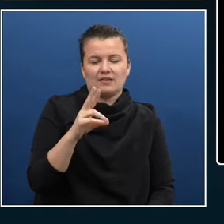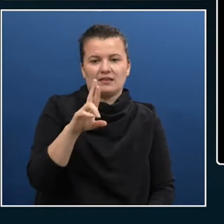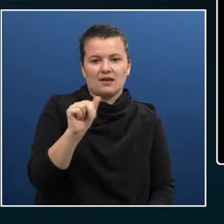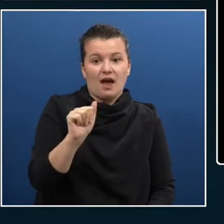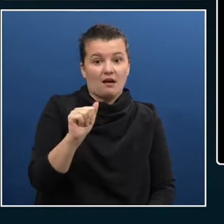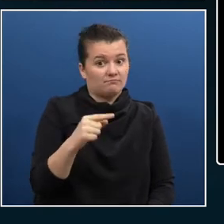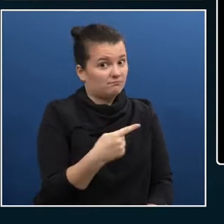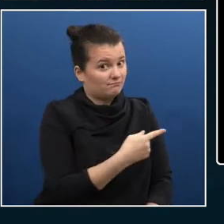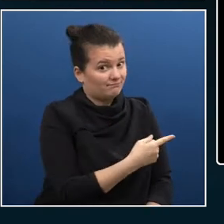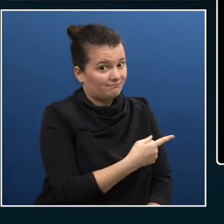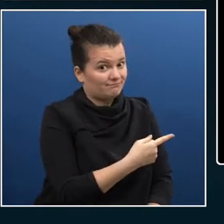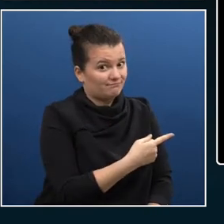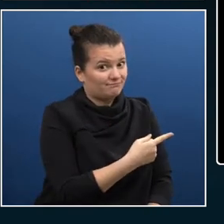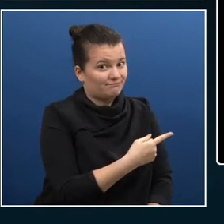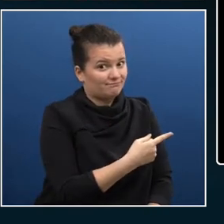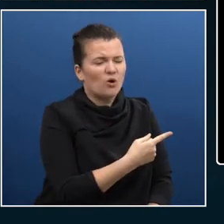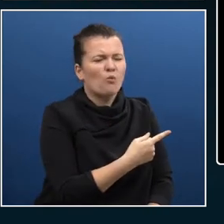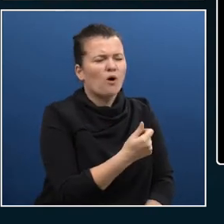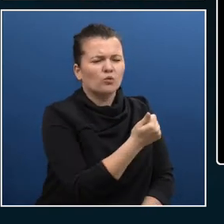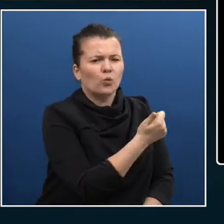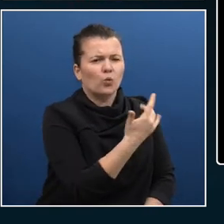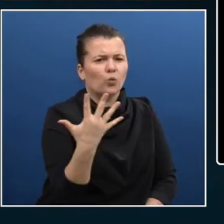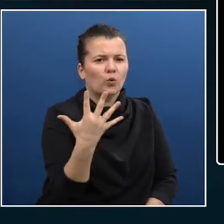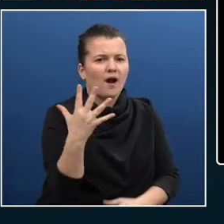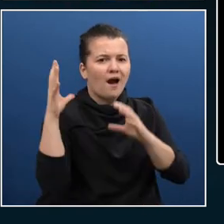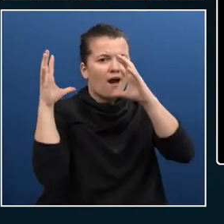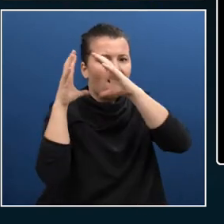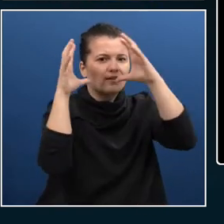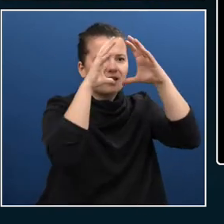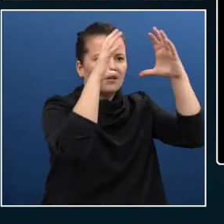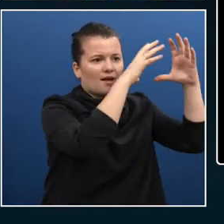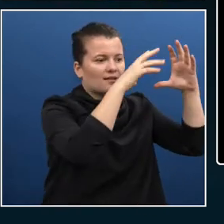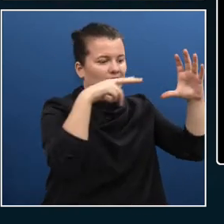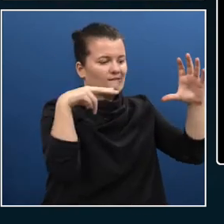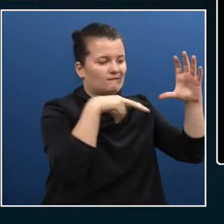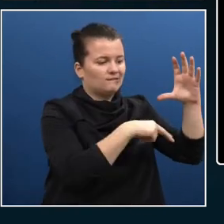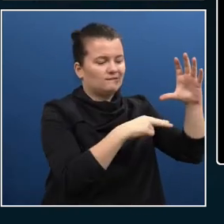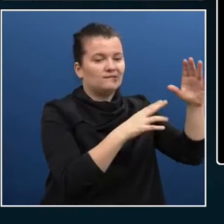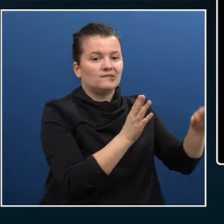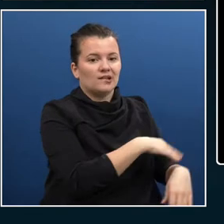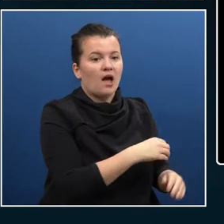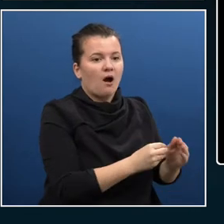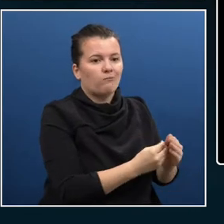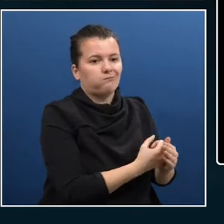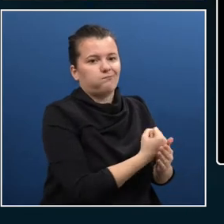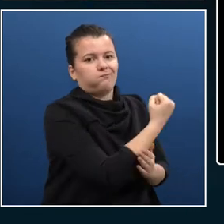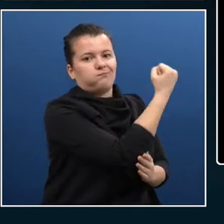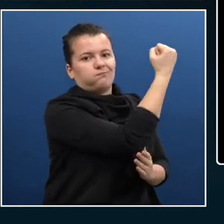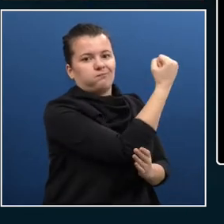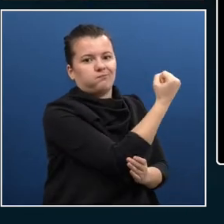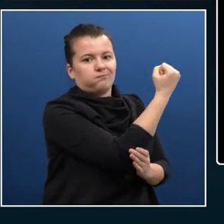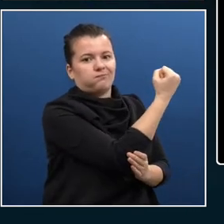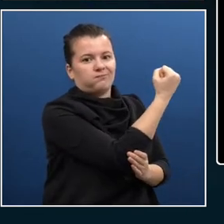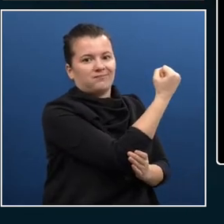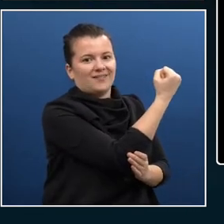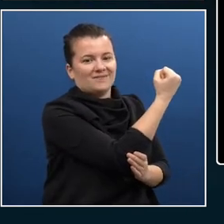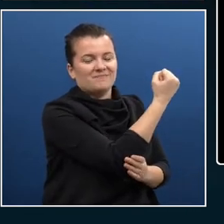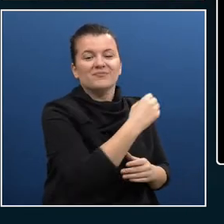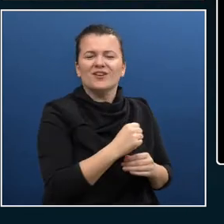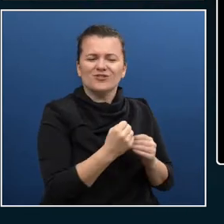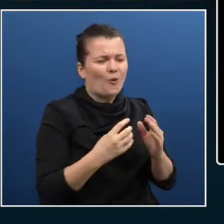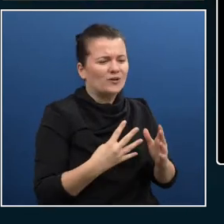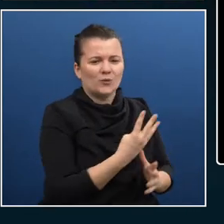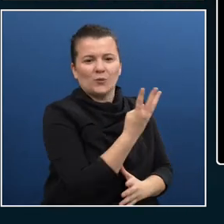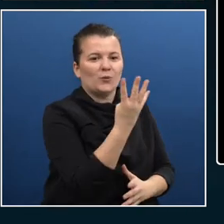chop the one head off, then the other head grows up. And and that is the bug hydra, because when you look at